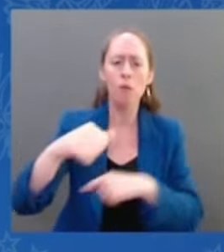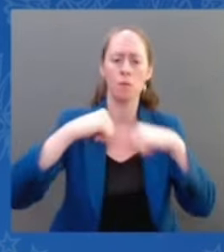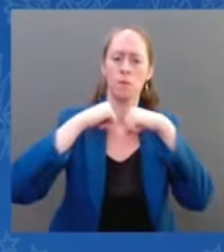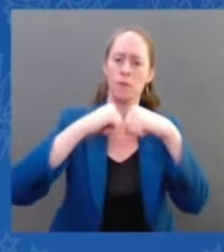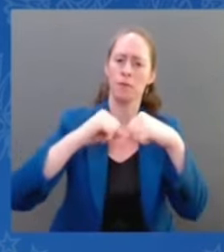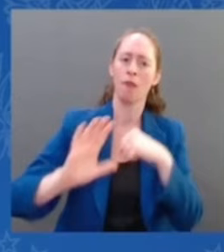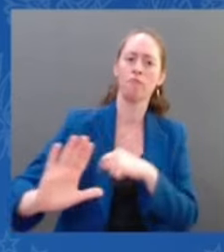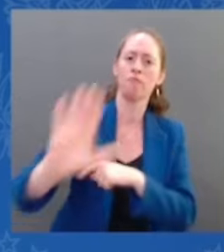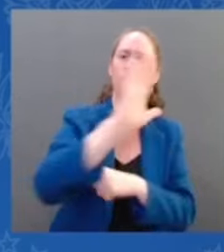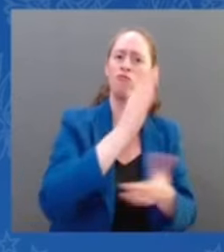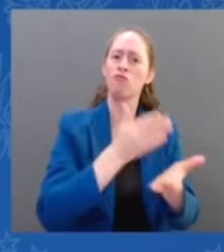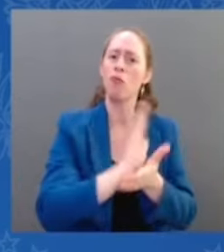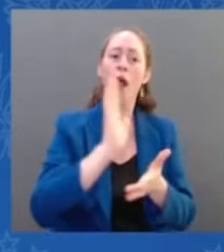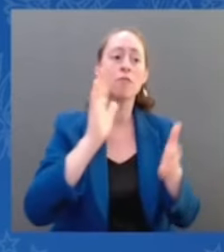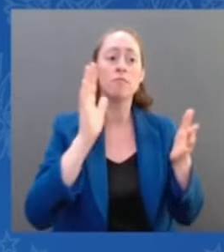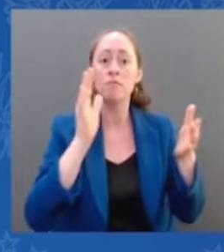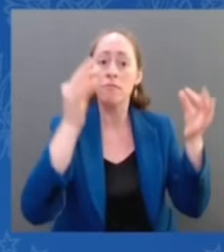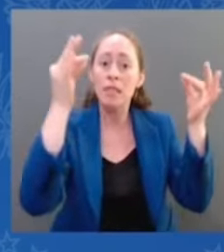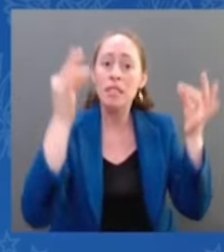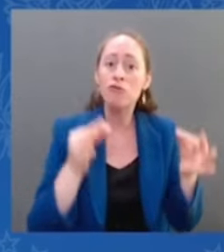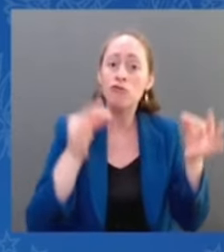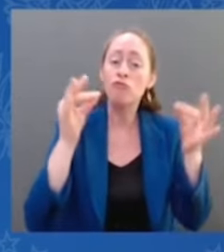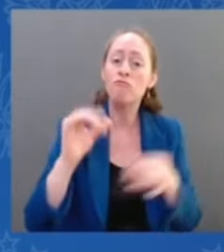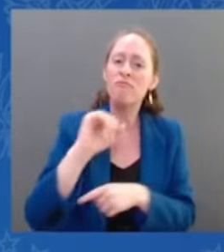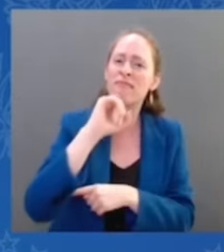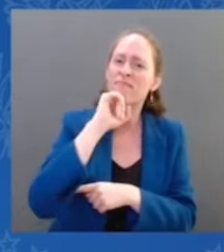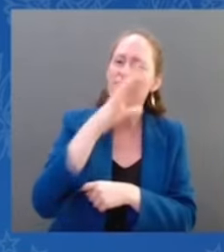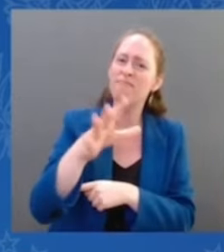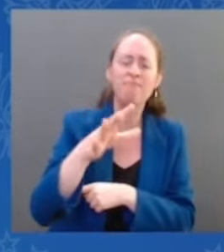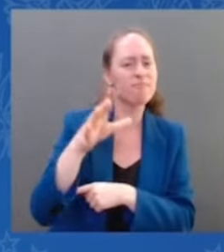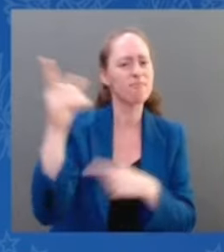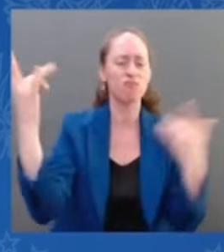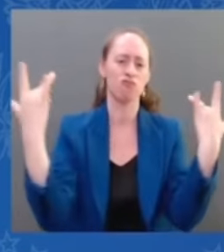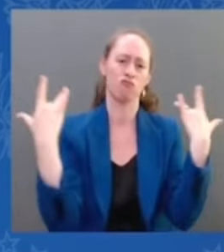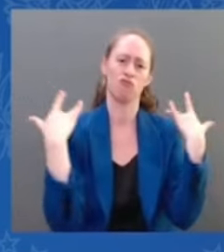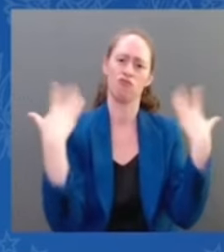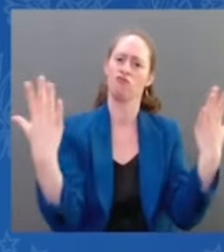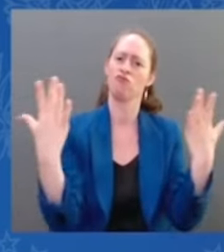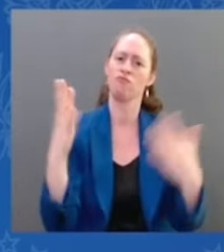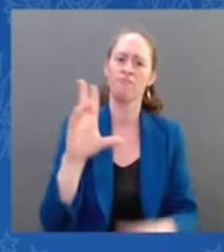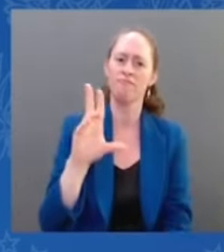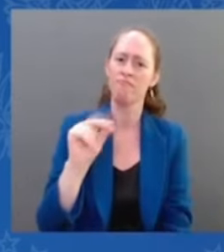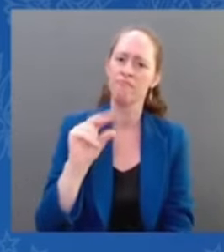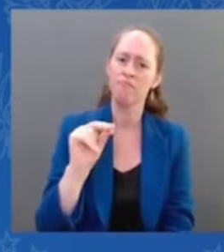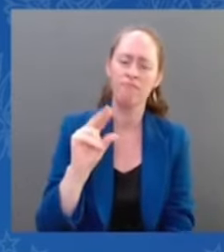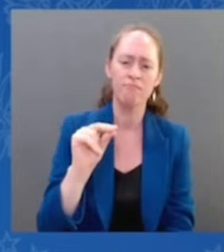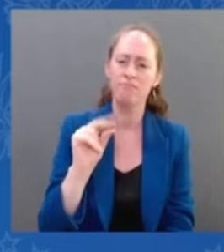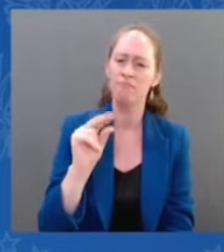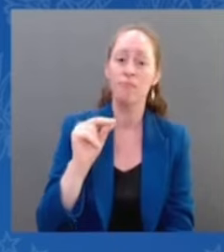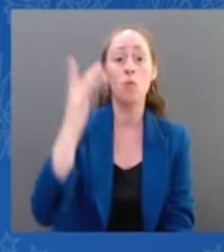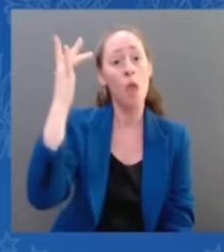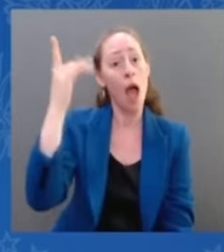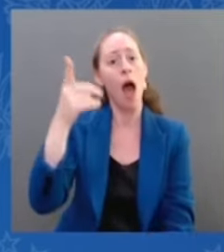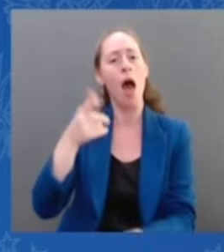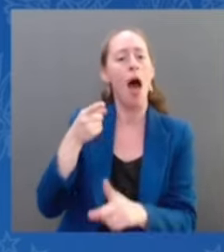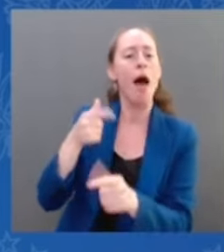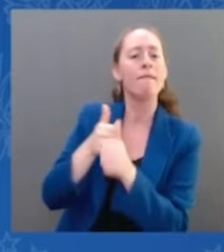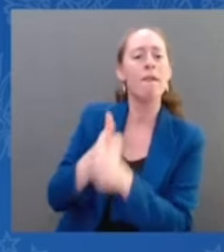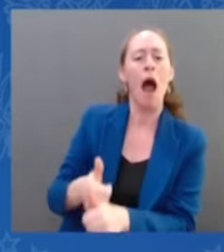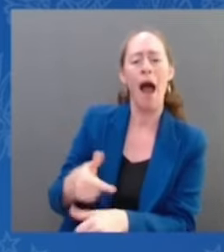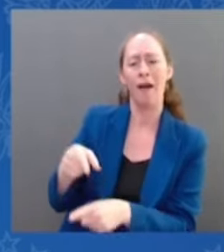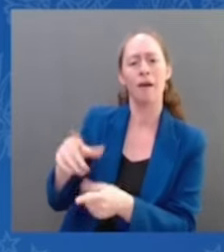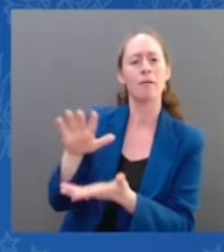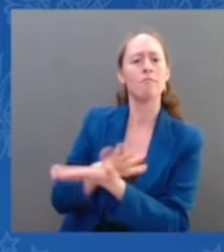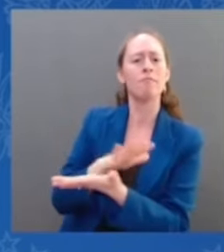on a reading of a document that was frozen in time in the 1860s, when women didn't even have the right to